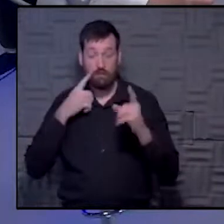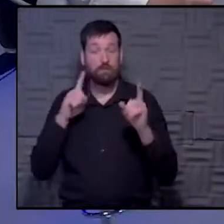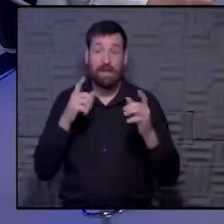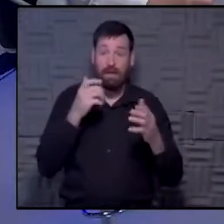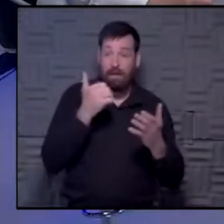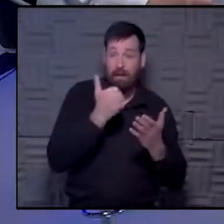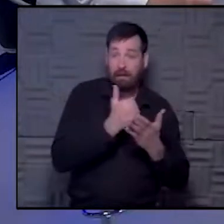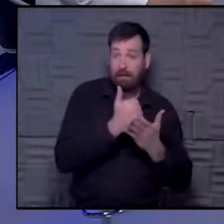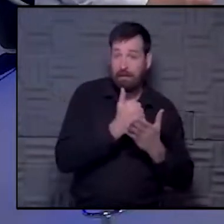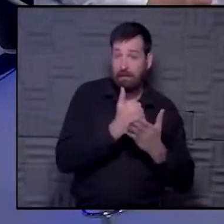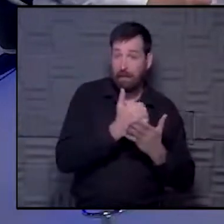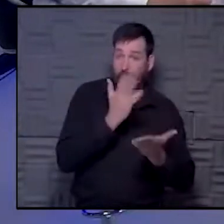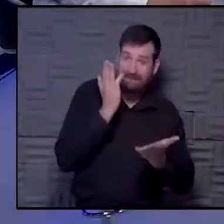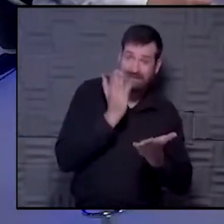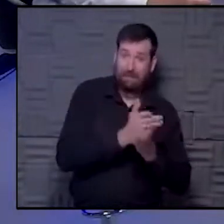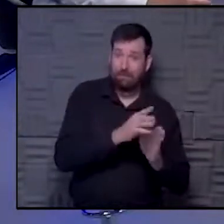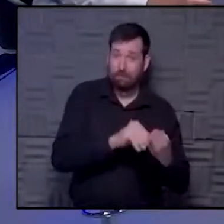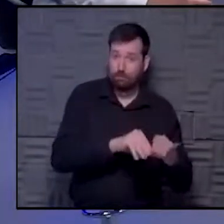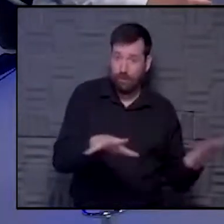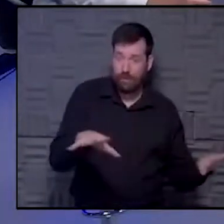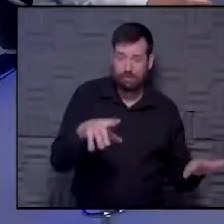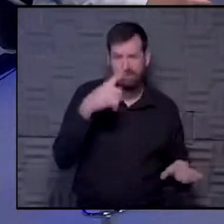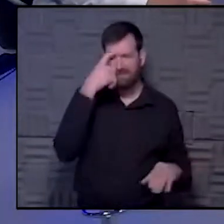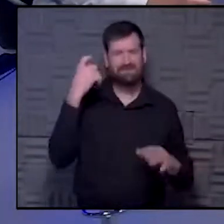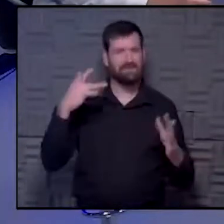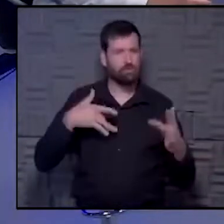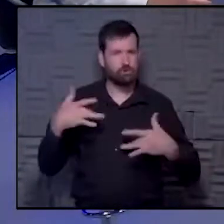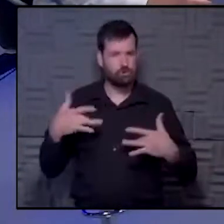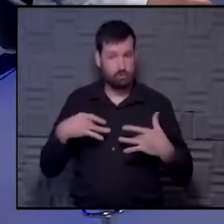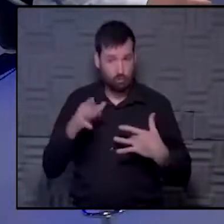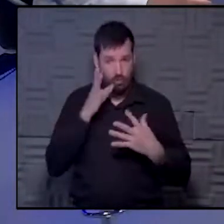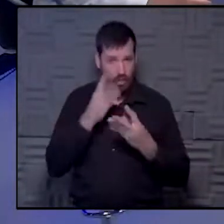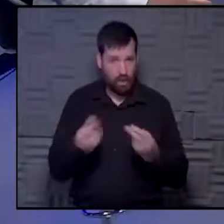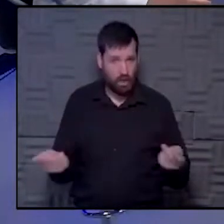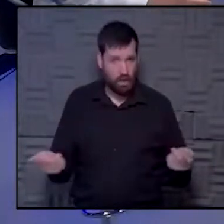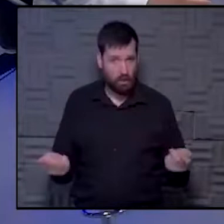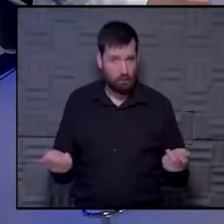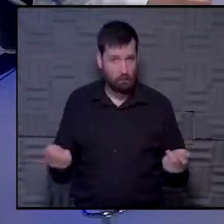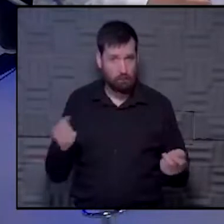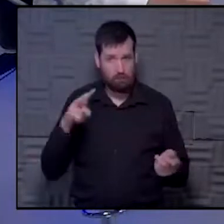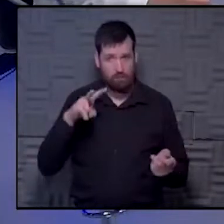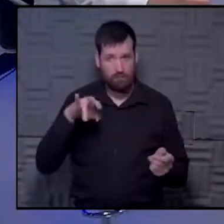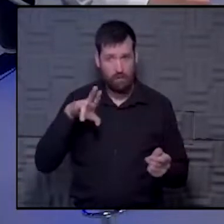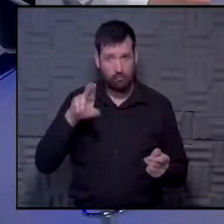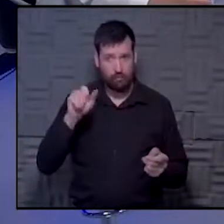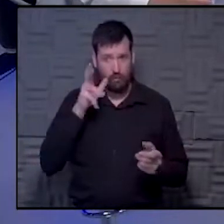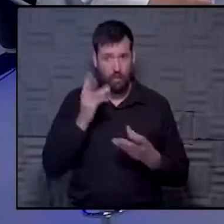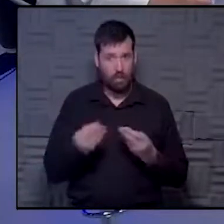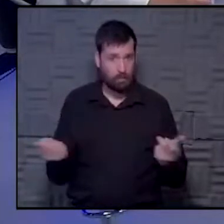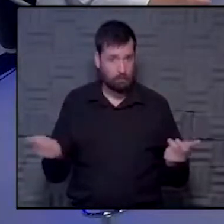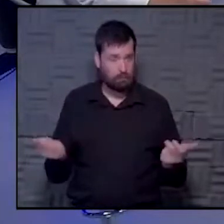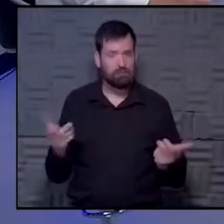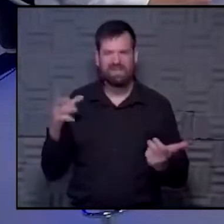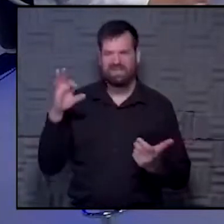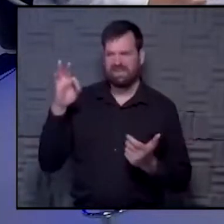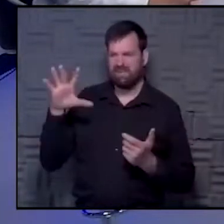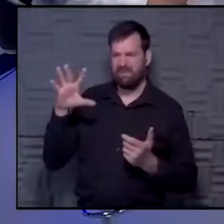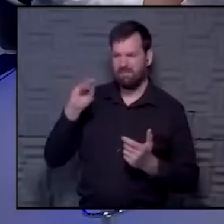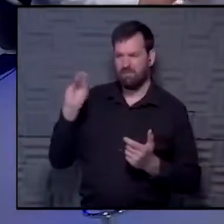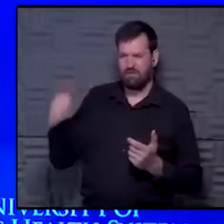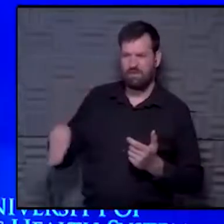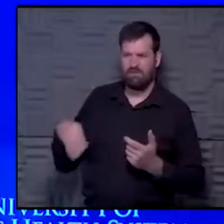it help prevent the spread? Because the concern is, is it ever going to go away? Is the virus ever going to go away? So what does the 95%